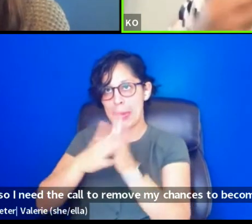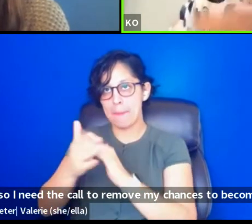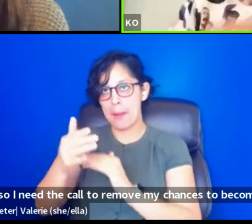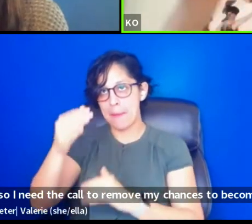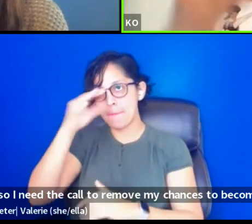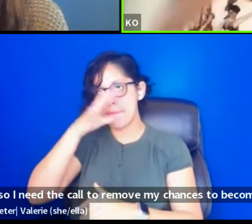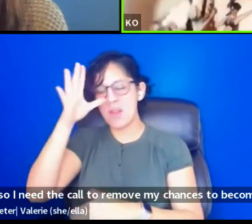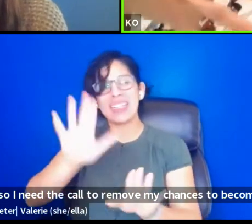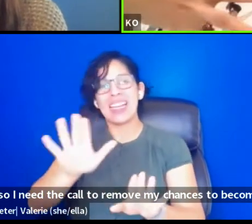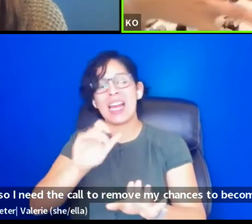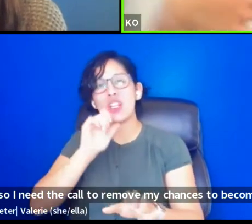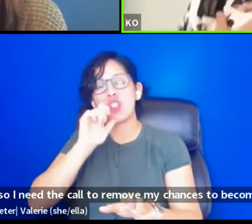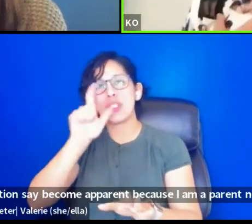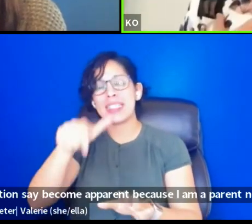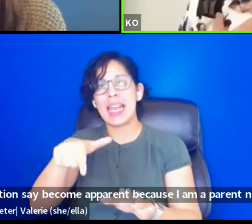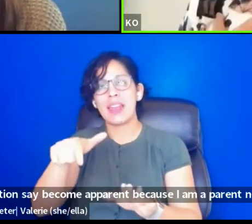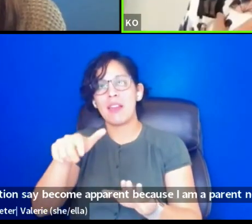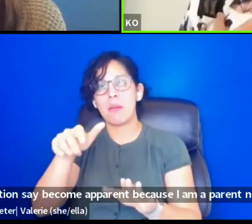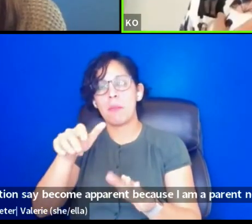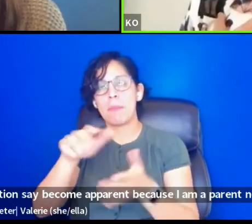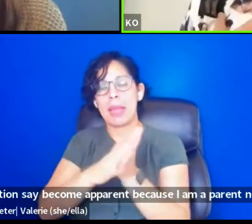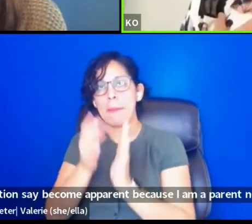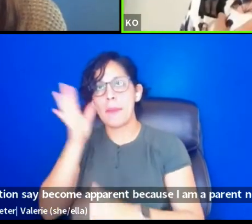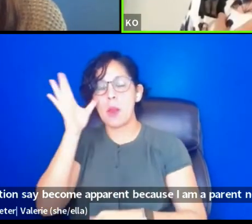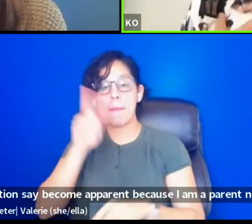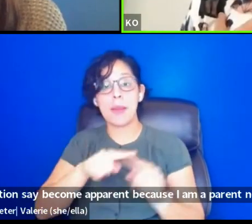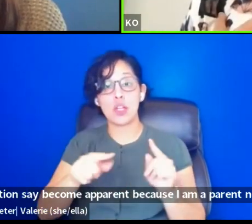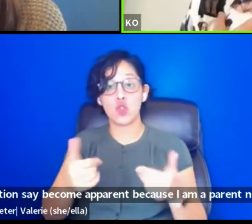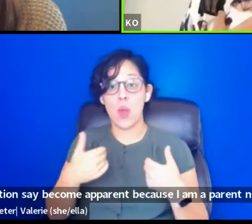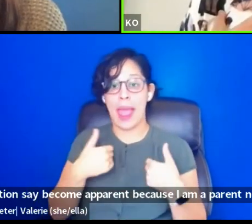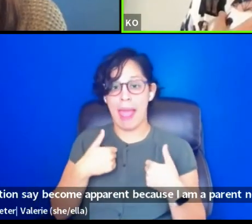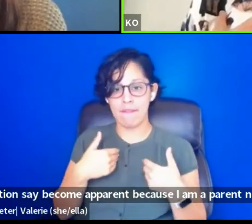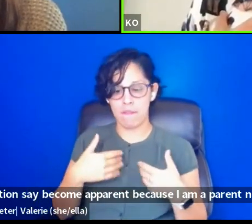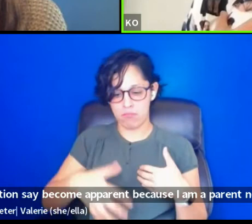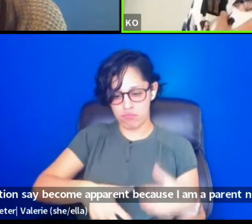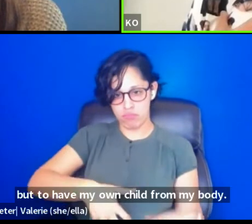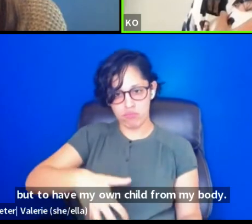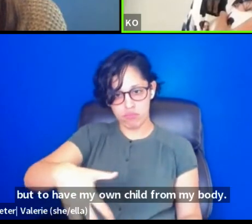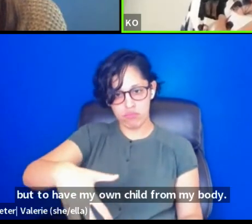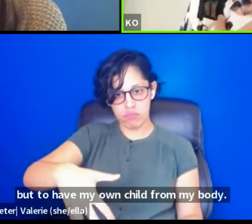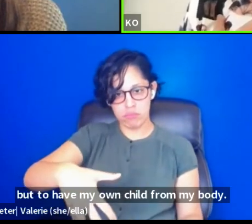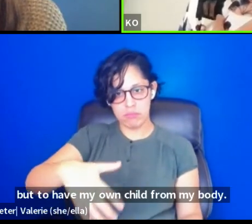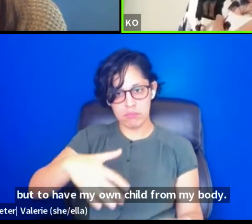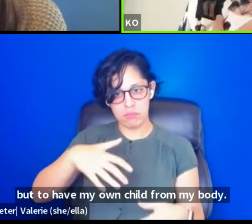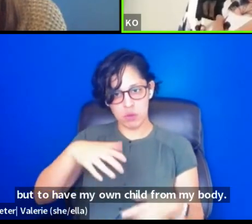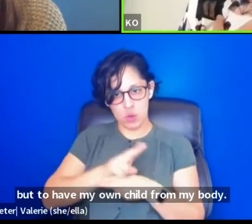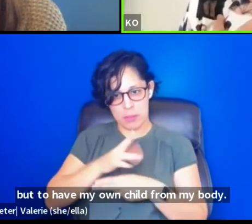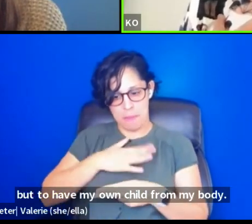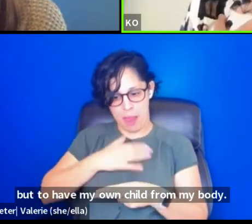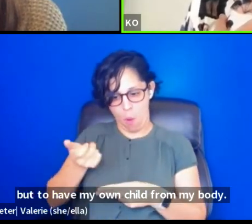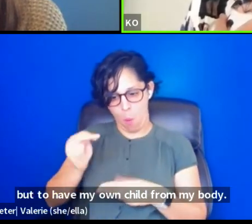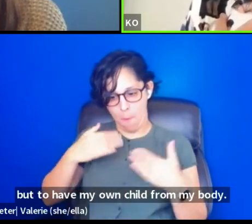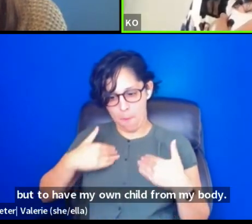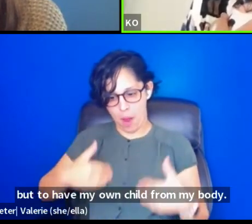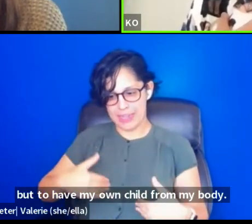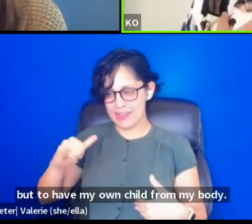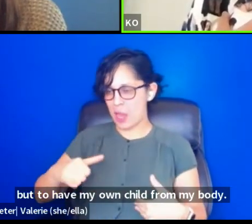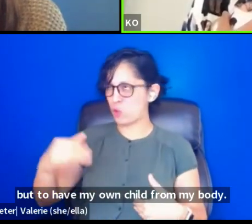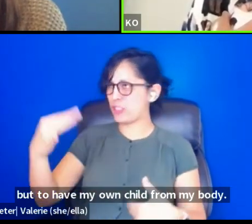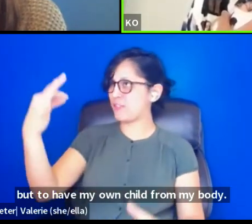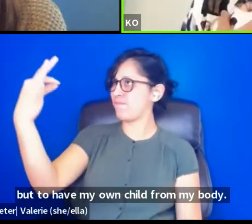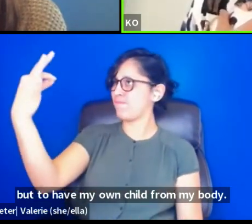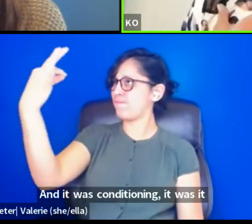to have my own child from my body. And it was conditioning. It was, um,